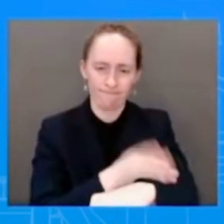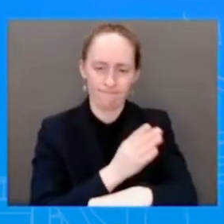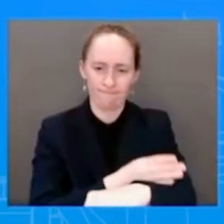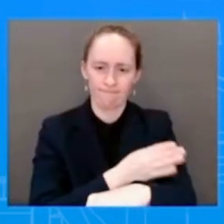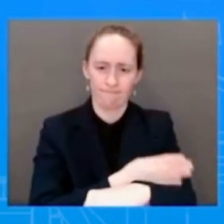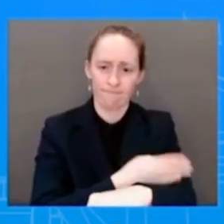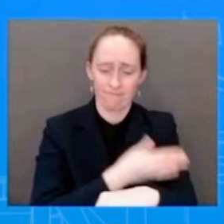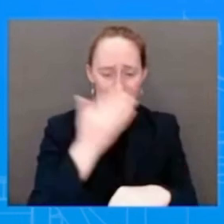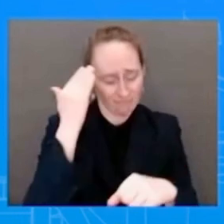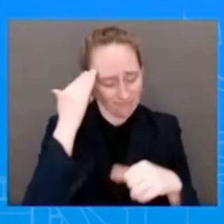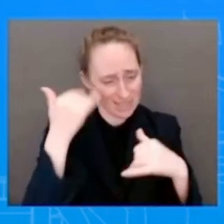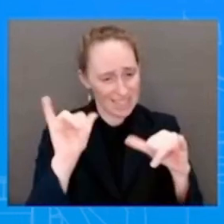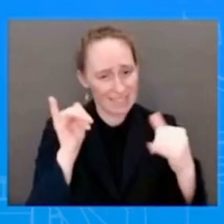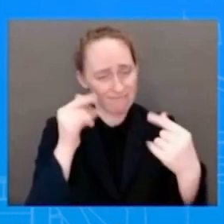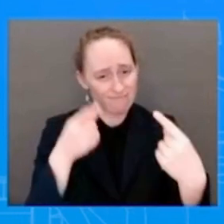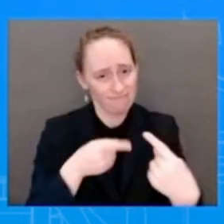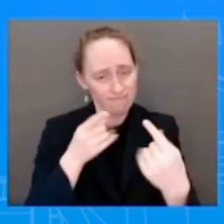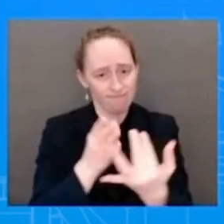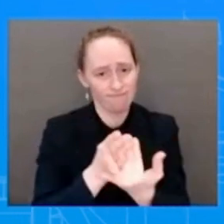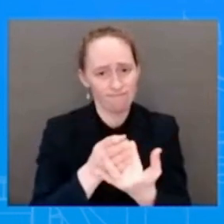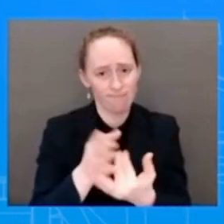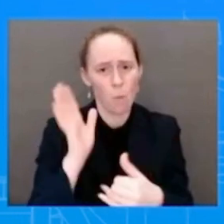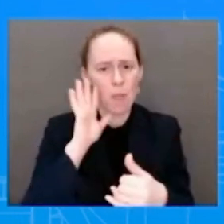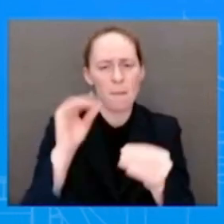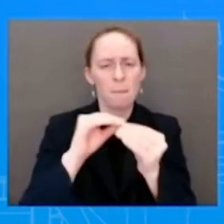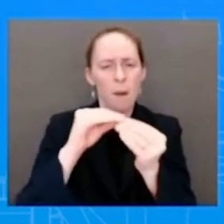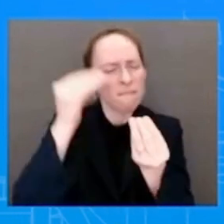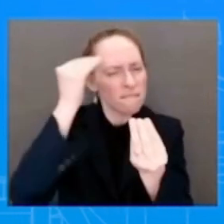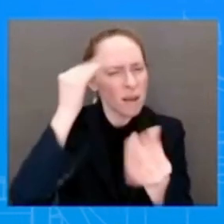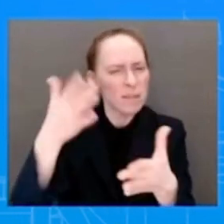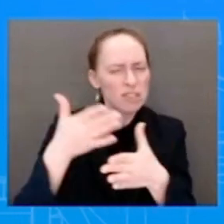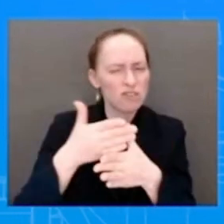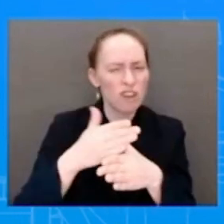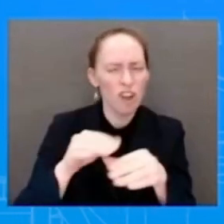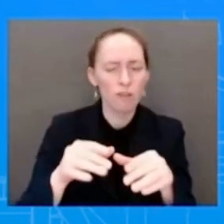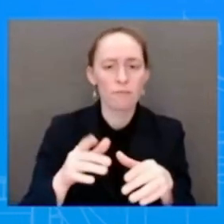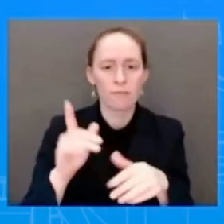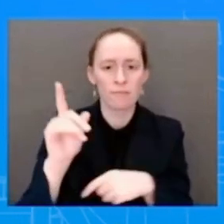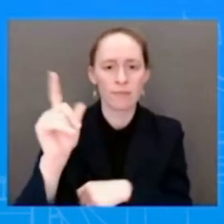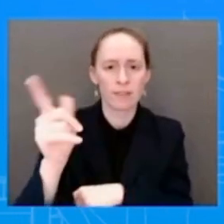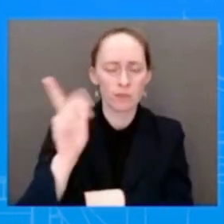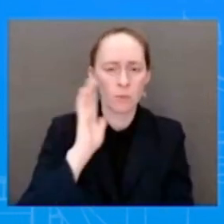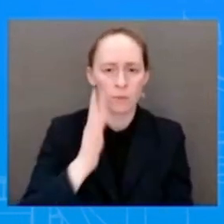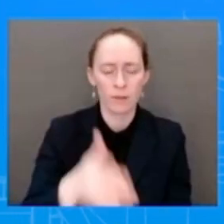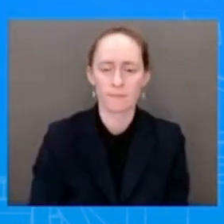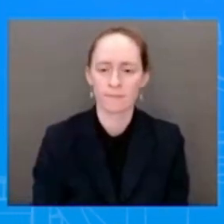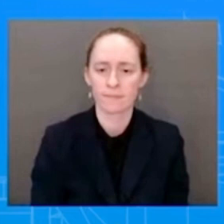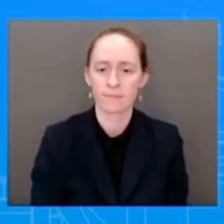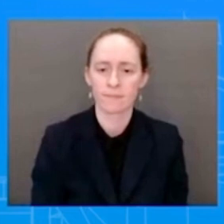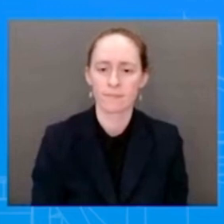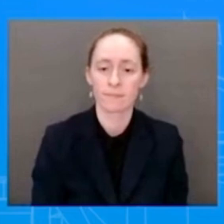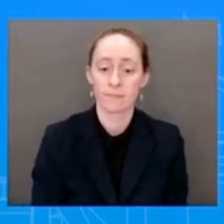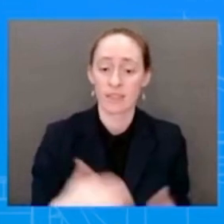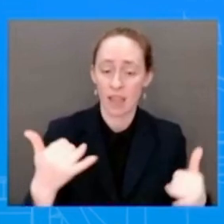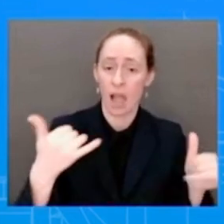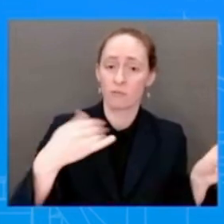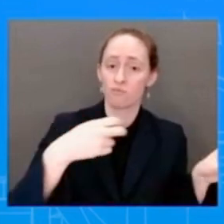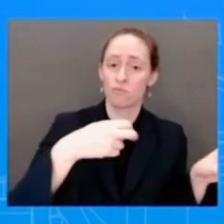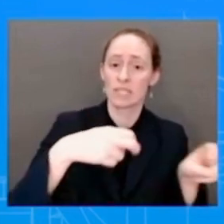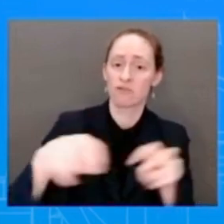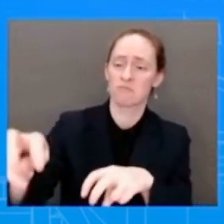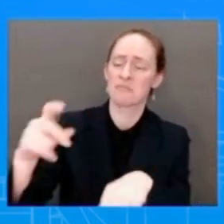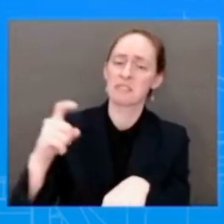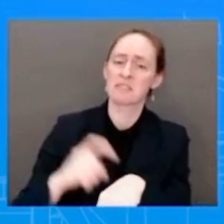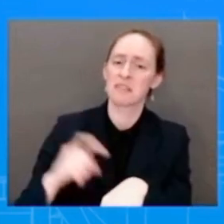we'll have more to share. But just wanted to be very clear that it is, it is a transition and it's going to take some time and we'll have the appropriate